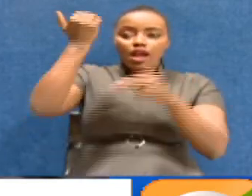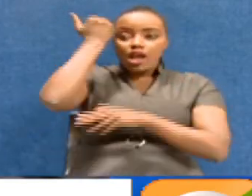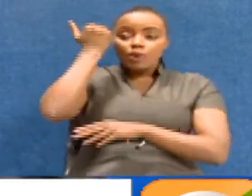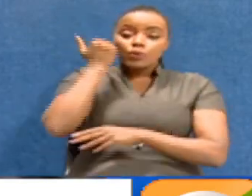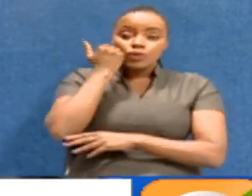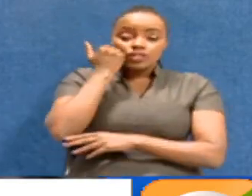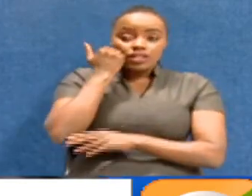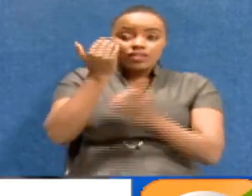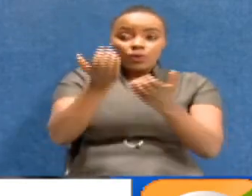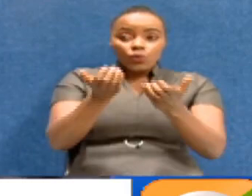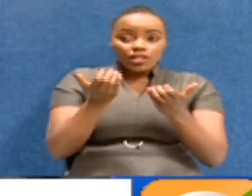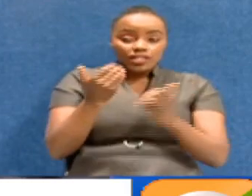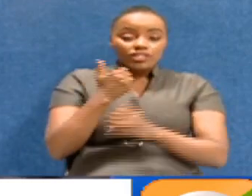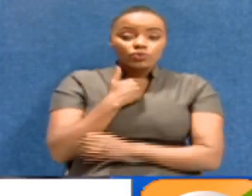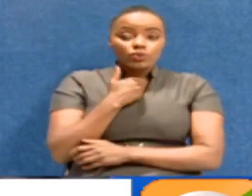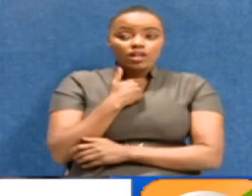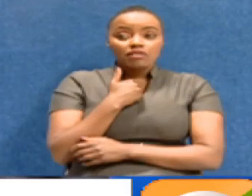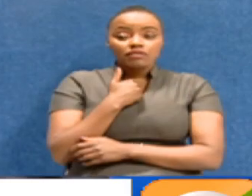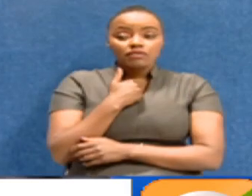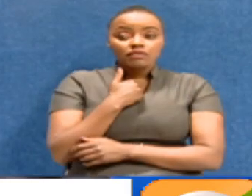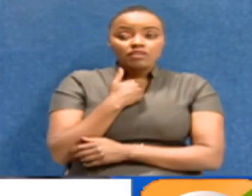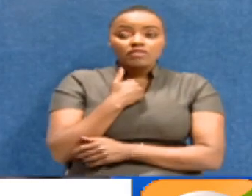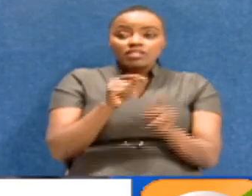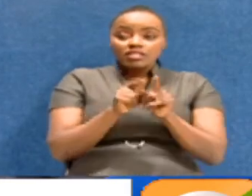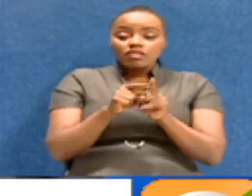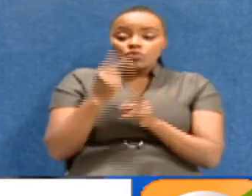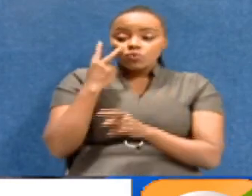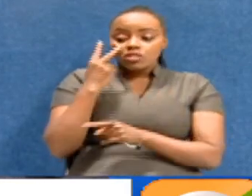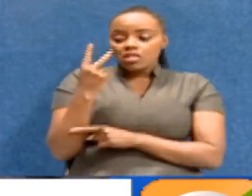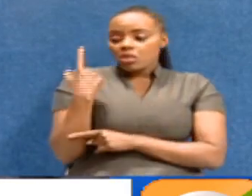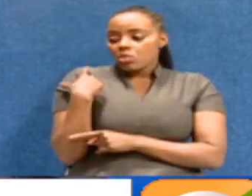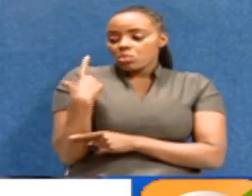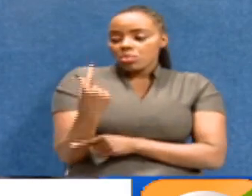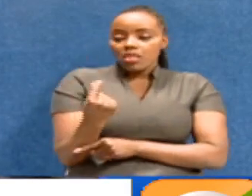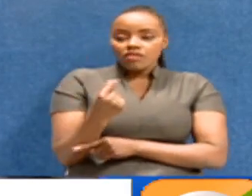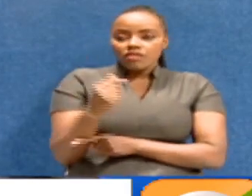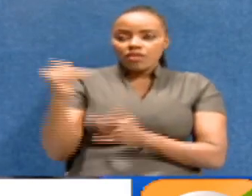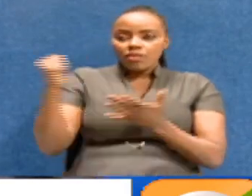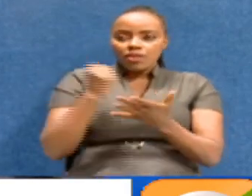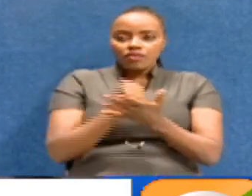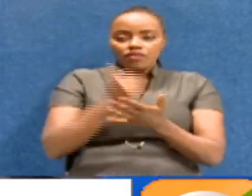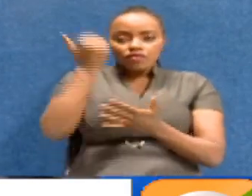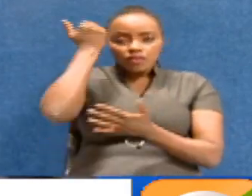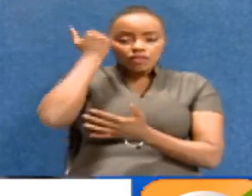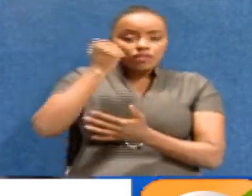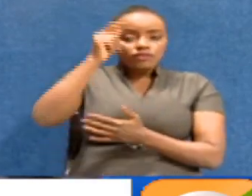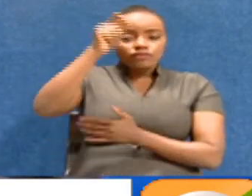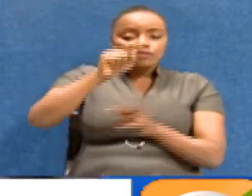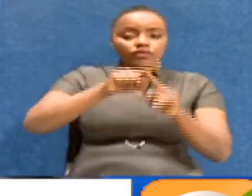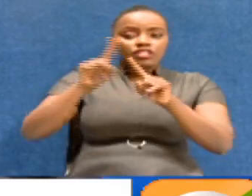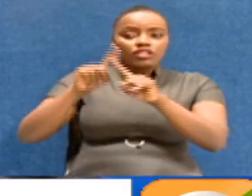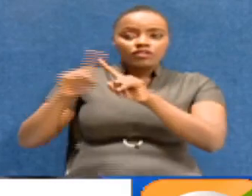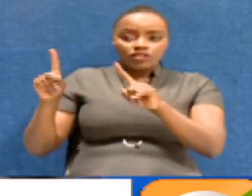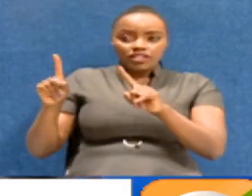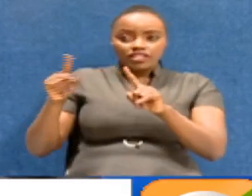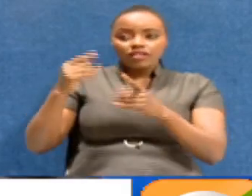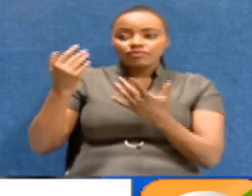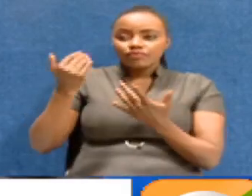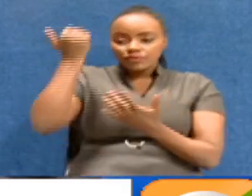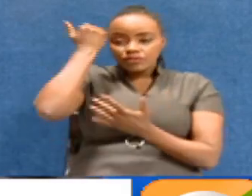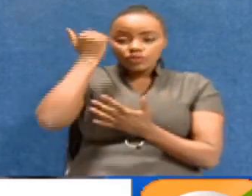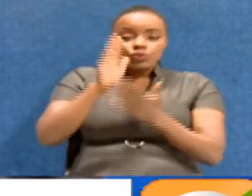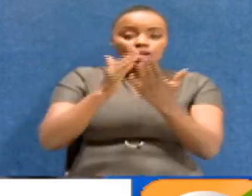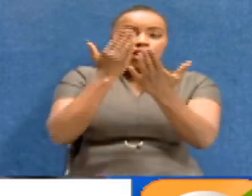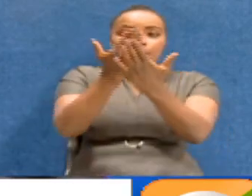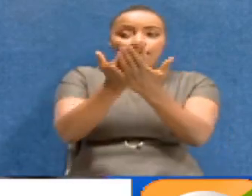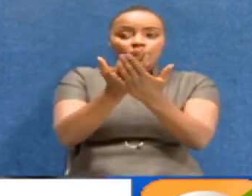And there will be need to have, and even you saw the last recruitment, they left out all judges from these other courts. None of them will speak to what applied